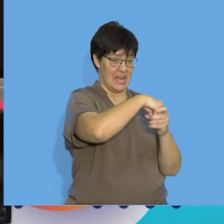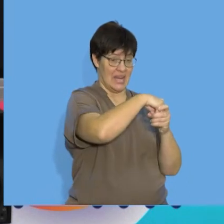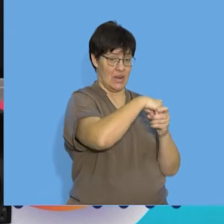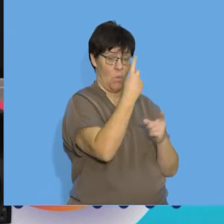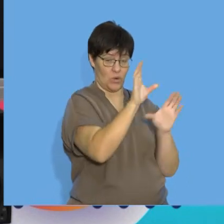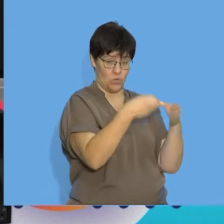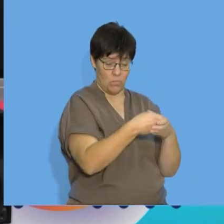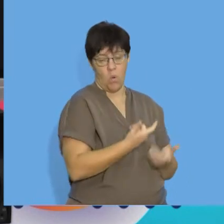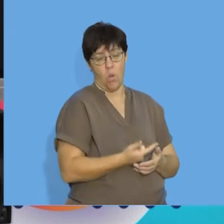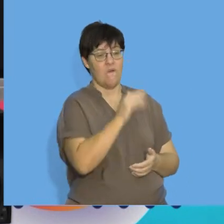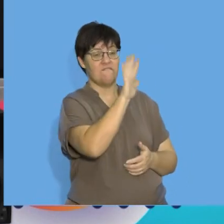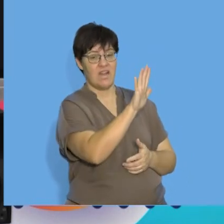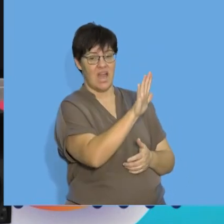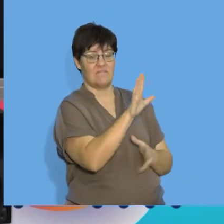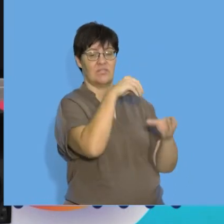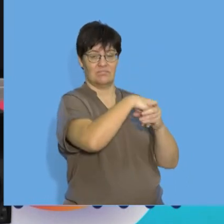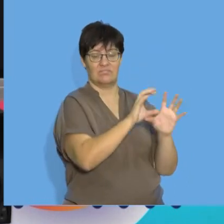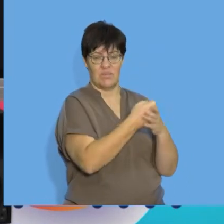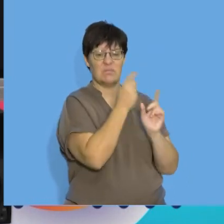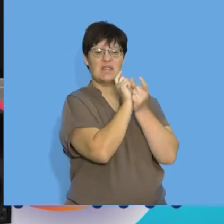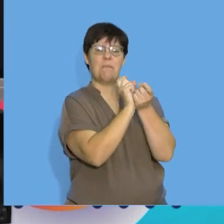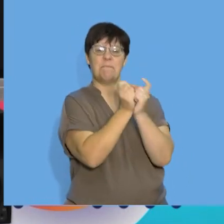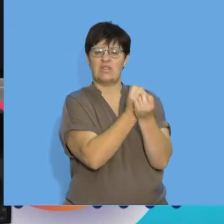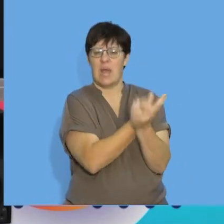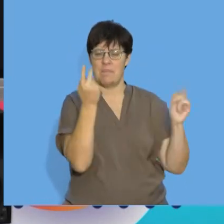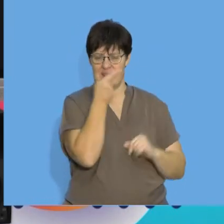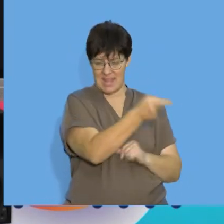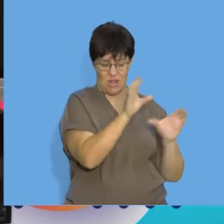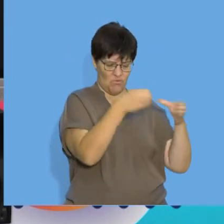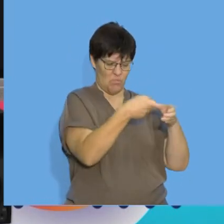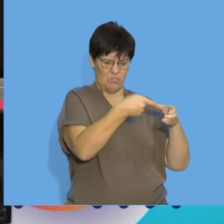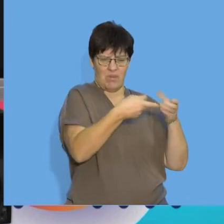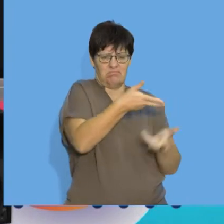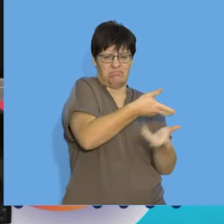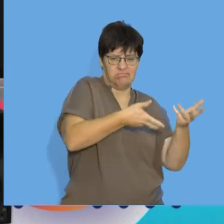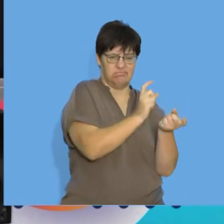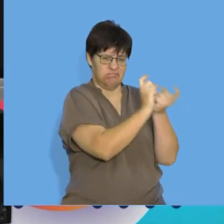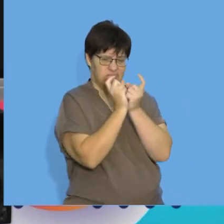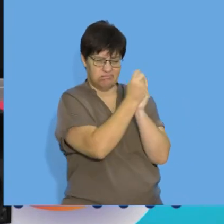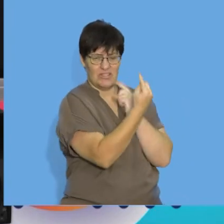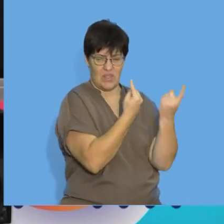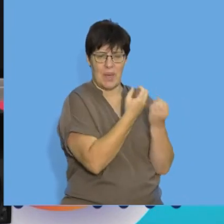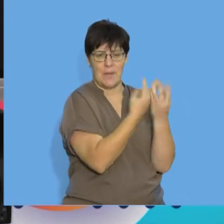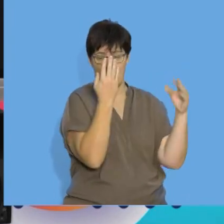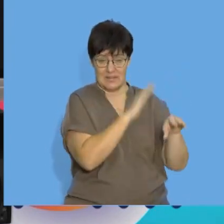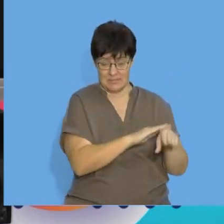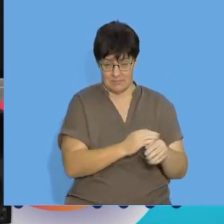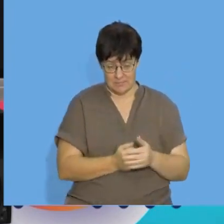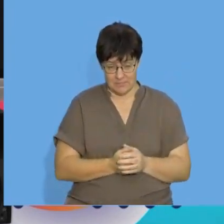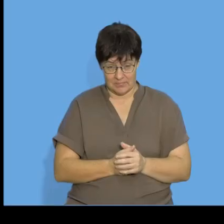a group and we're going to see how many matches would be played so let's have a look at the actual questions for this example